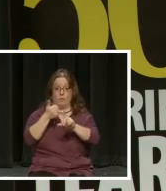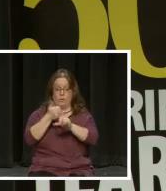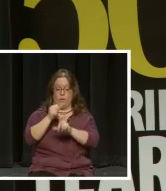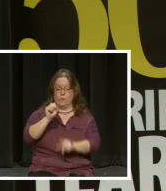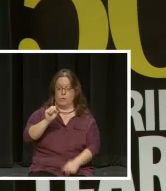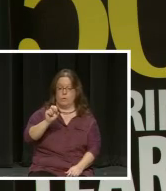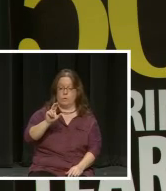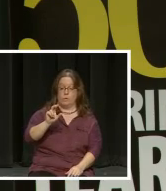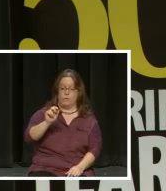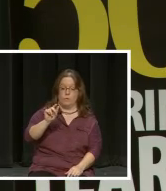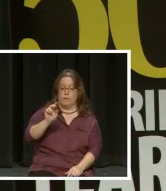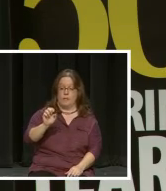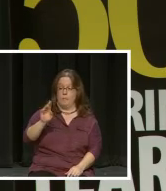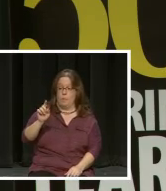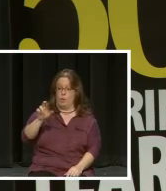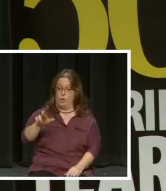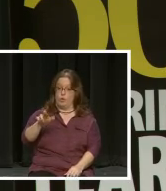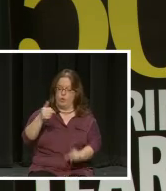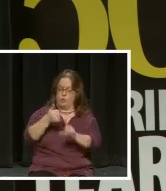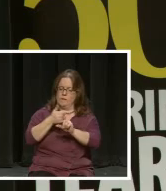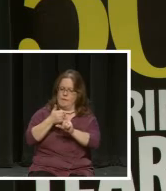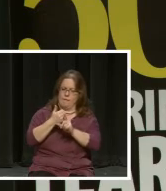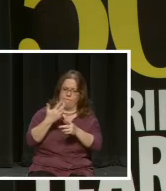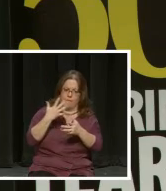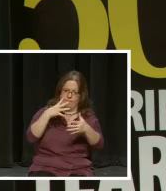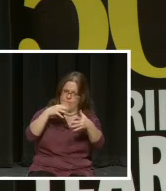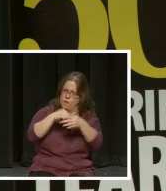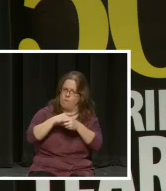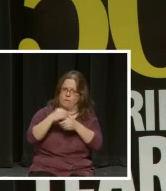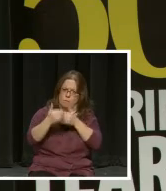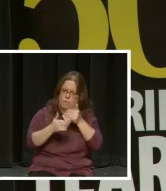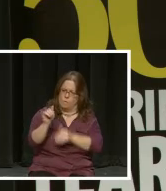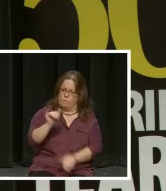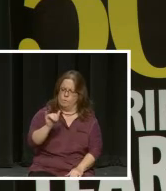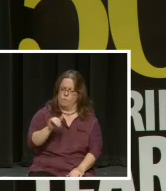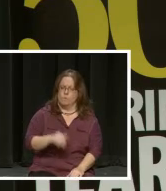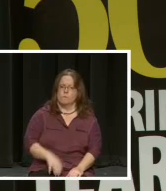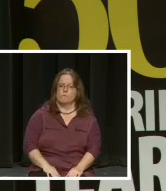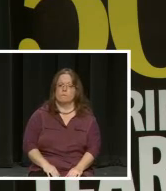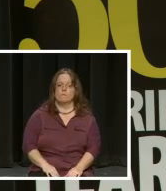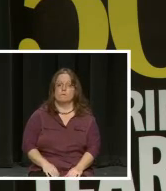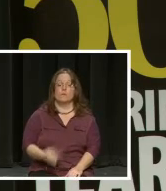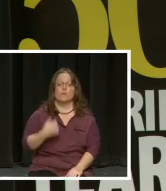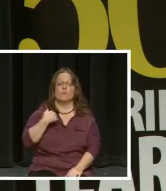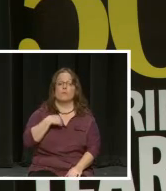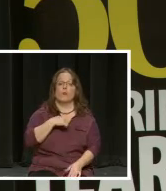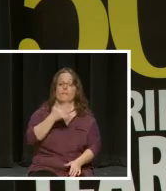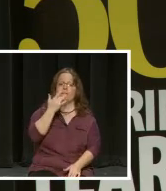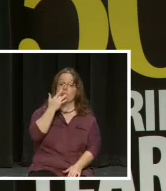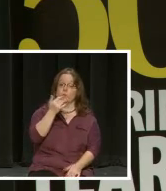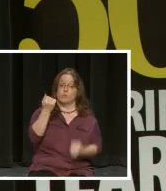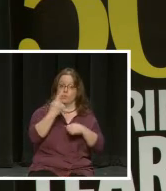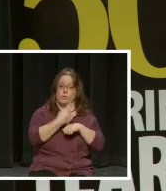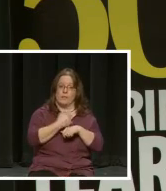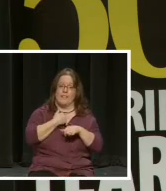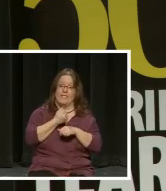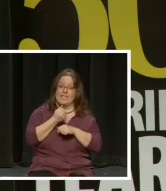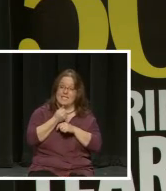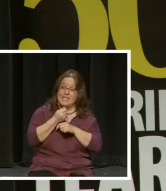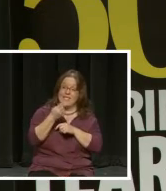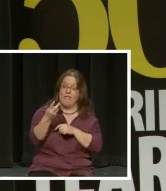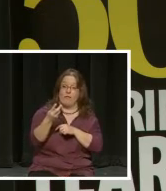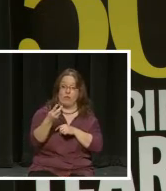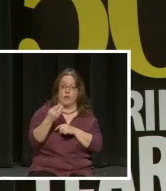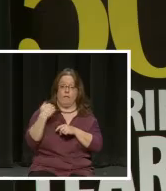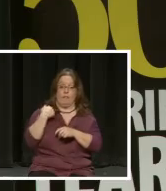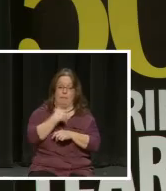Boyer who was incredibly instrumental in the process and we are very fortunate today to have several of the